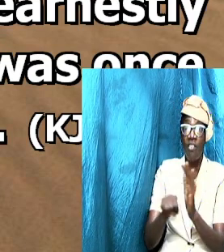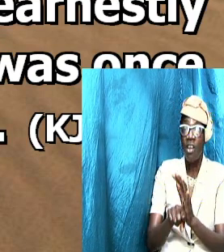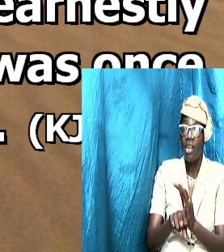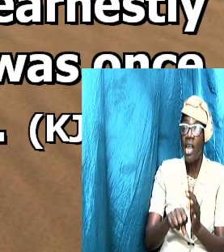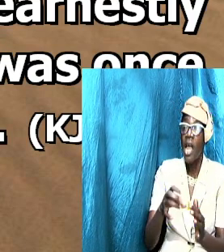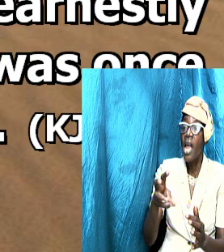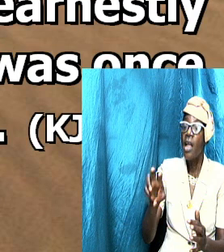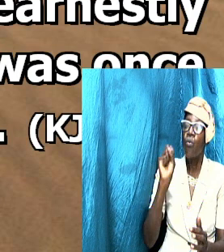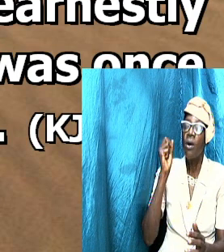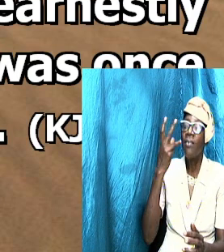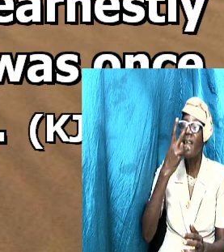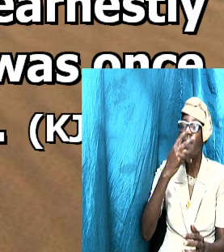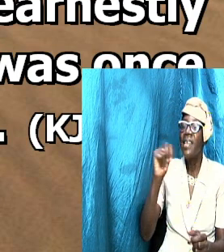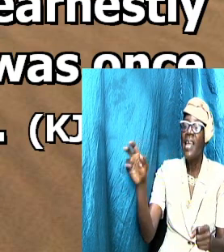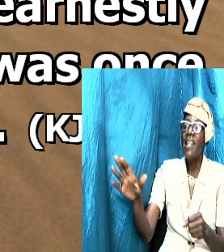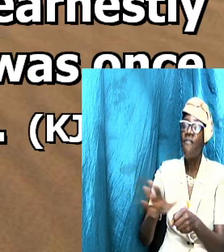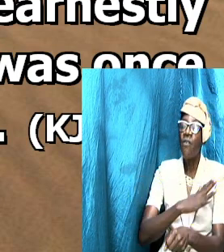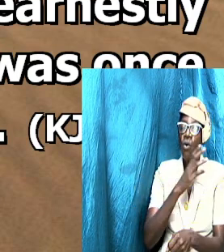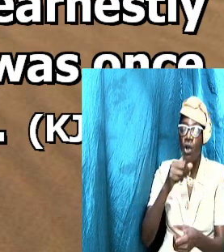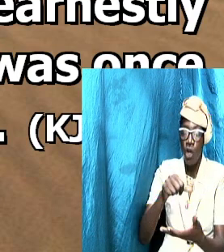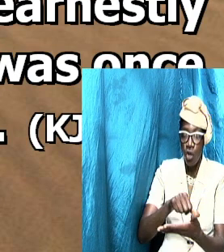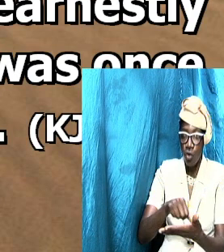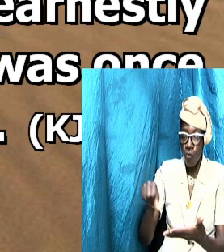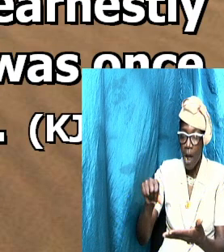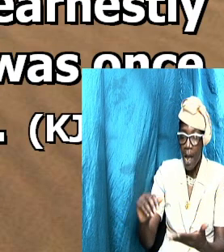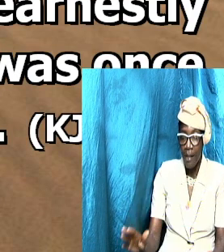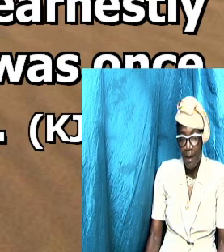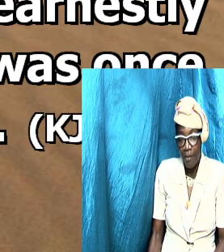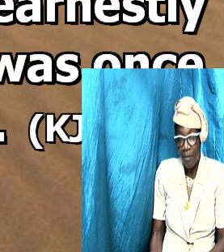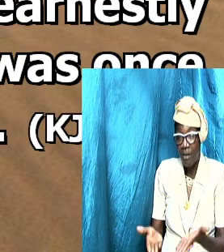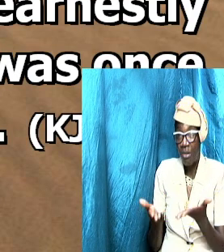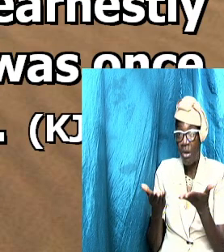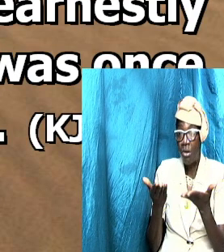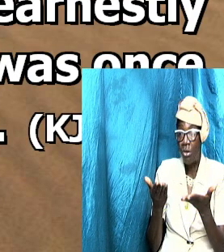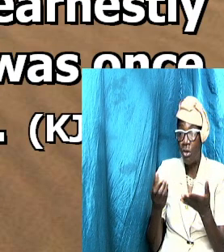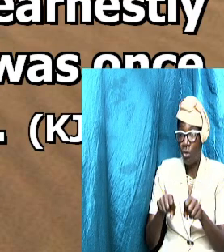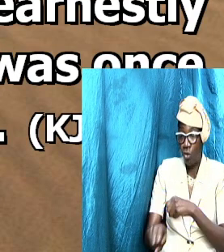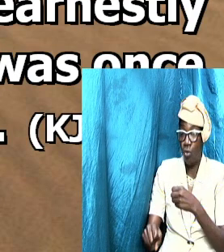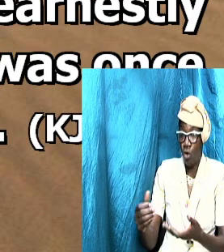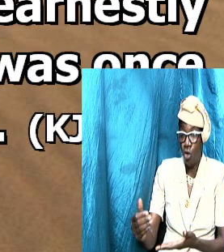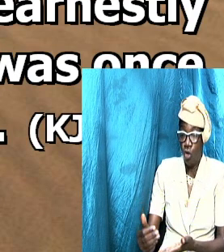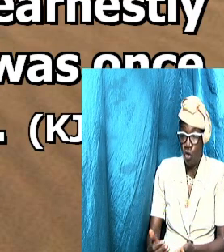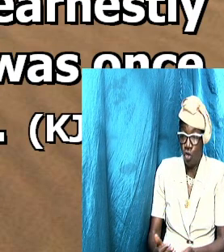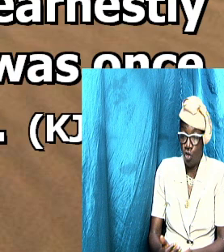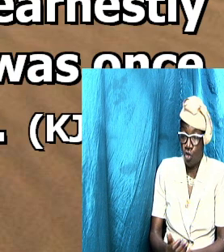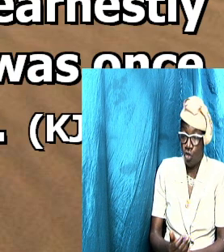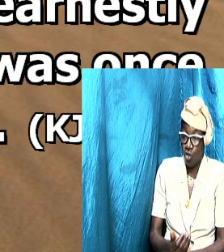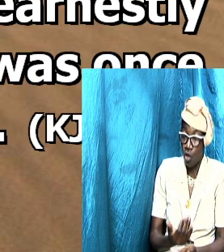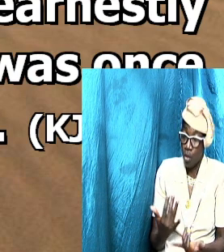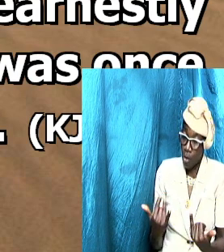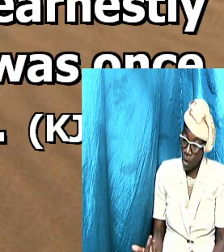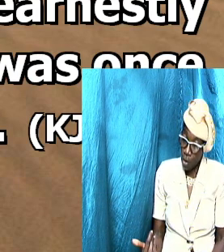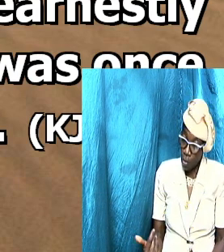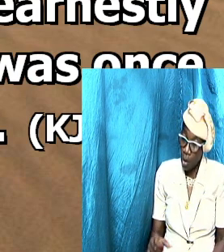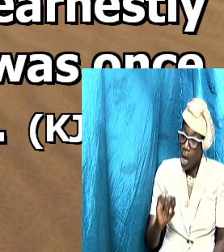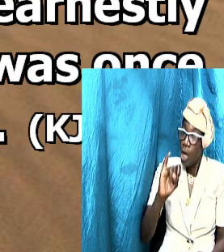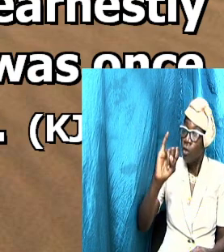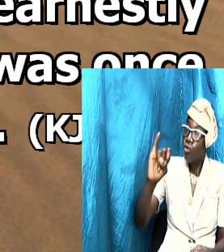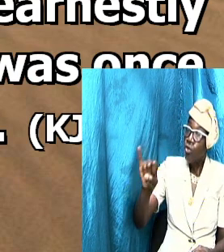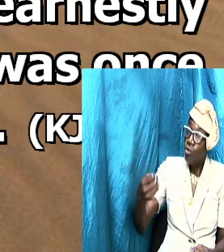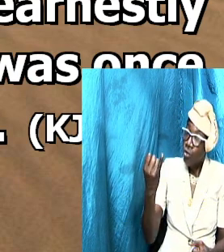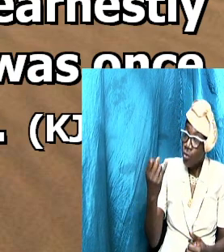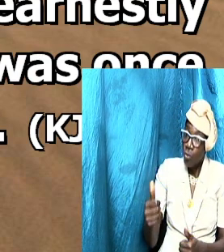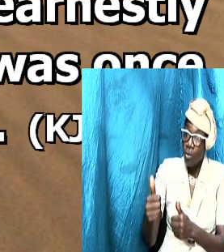for me to write unto you and to exhort so somehow Jude the apostle was about to write on a particular